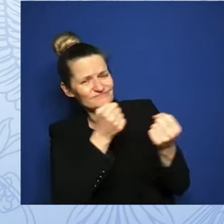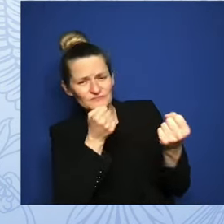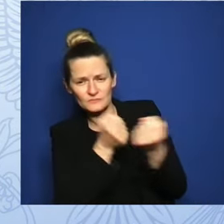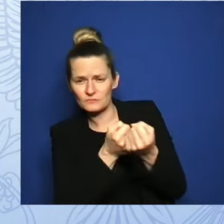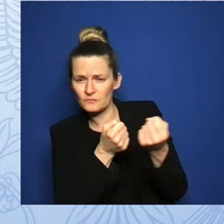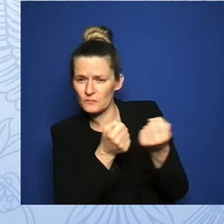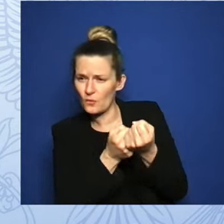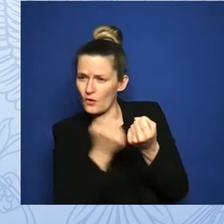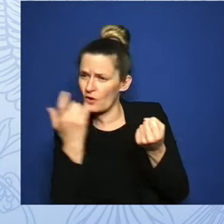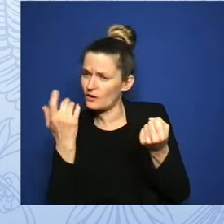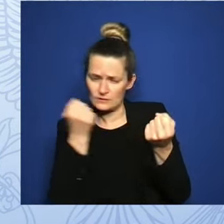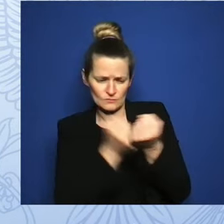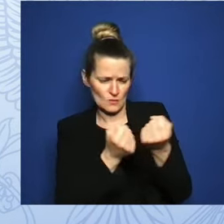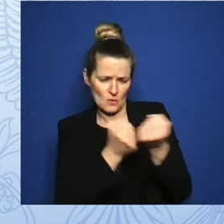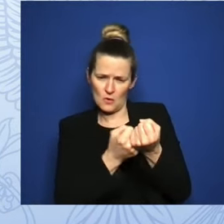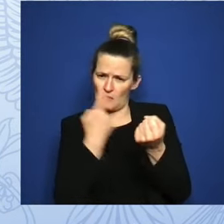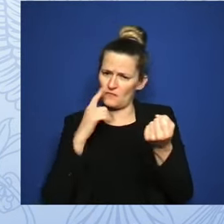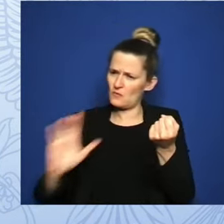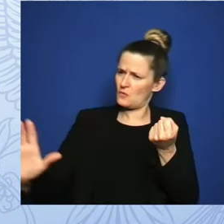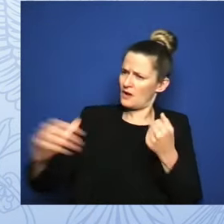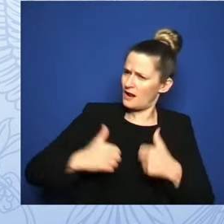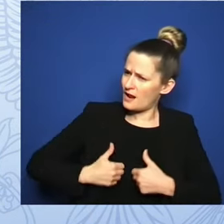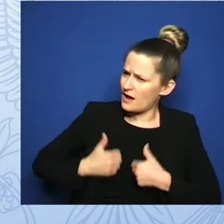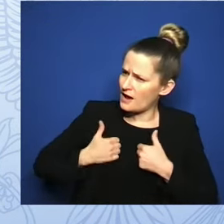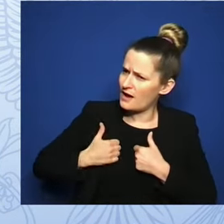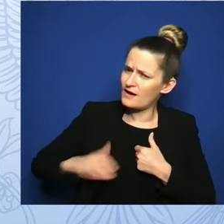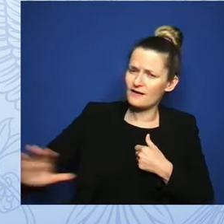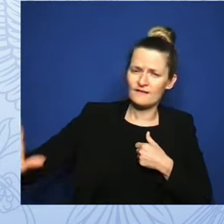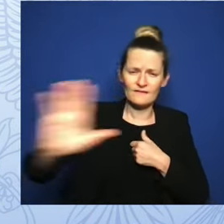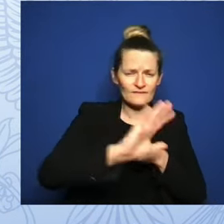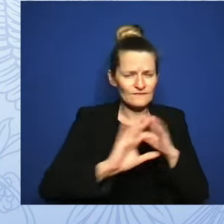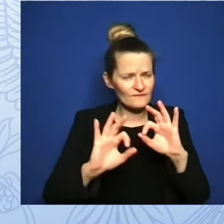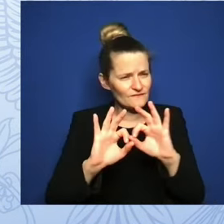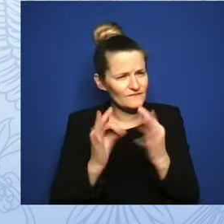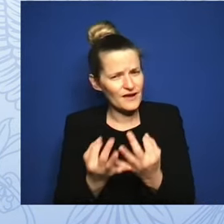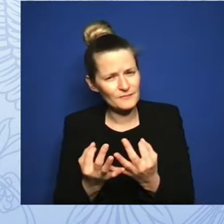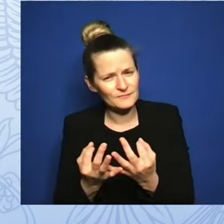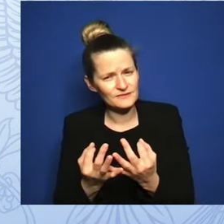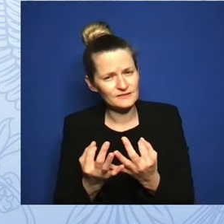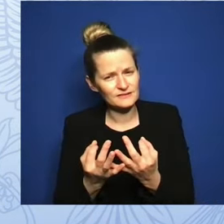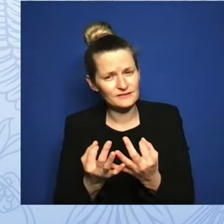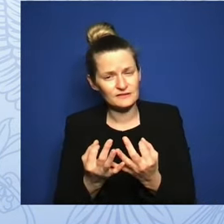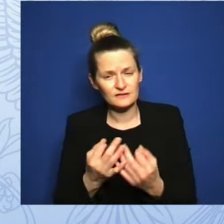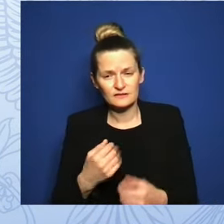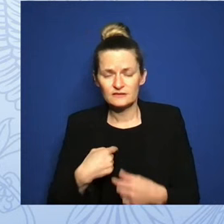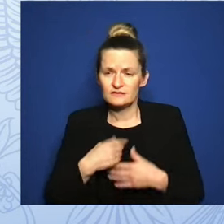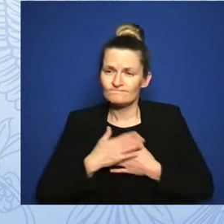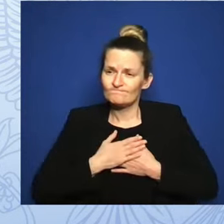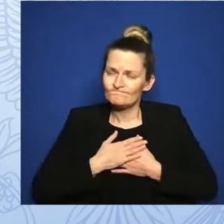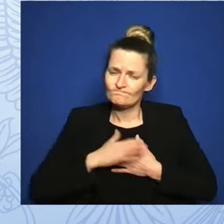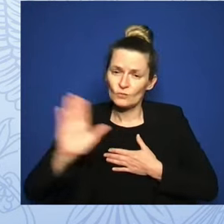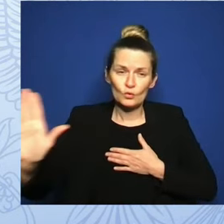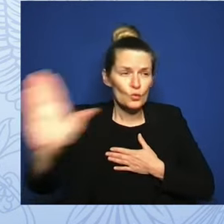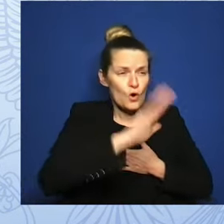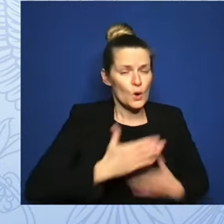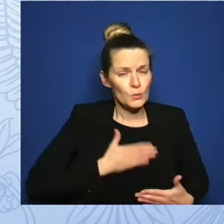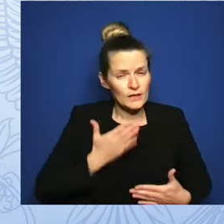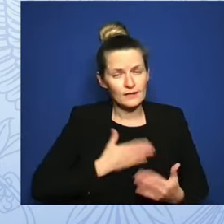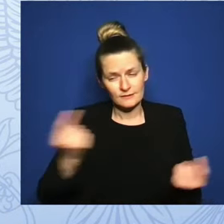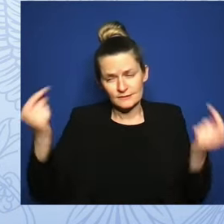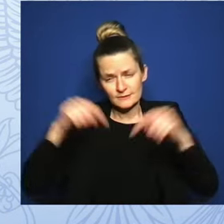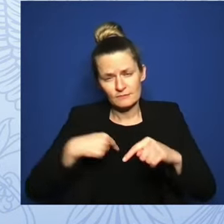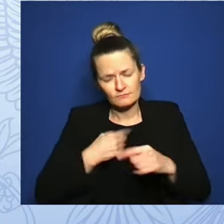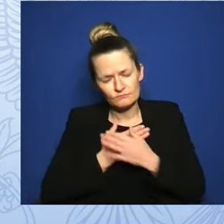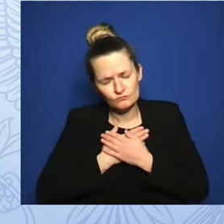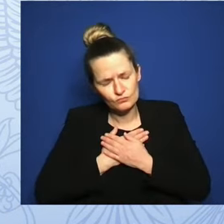I know that that's not easy, and we really appreciate your being willing to come here today to talk about that